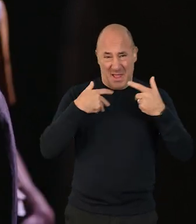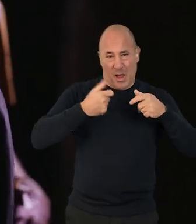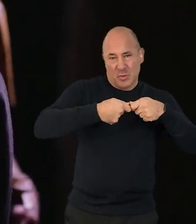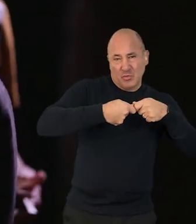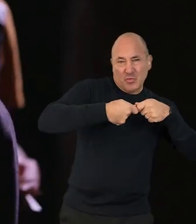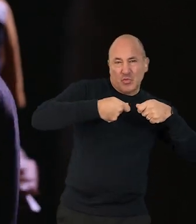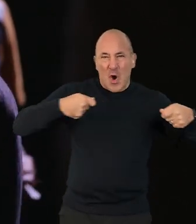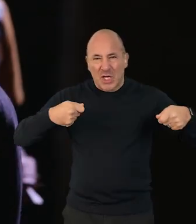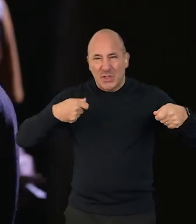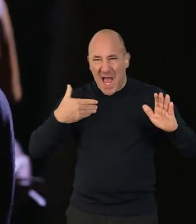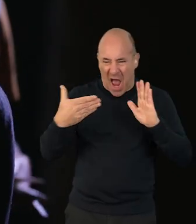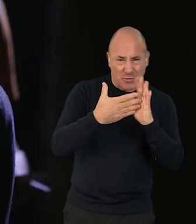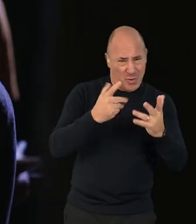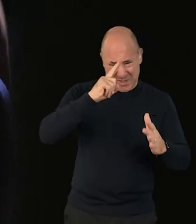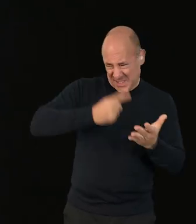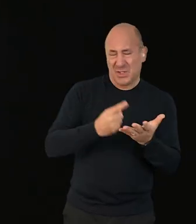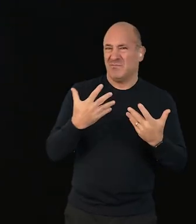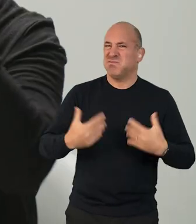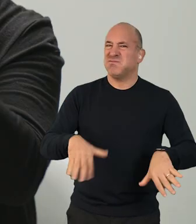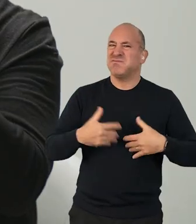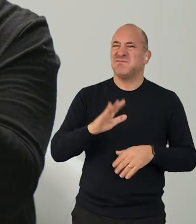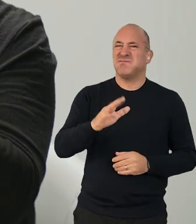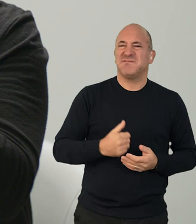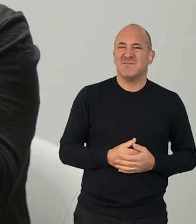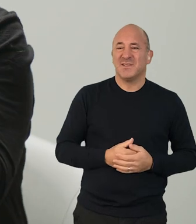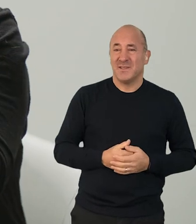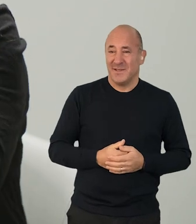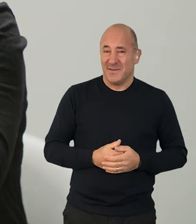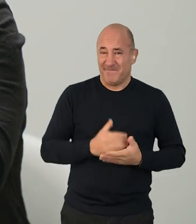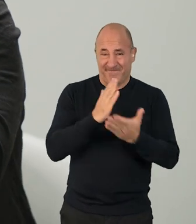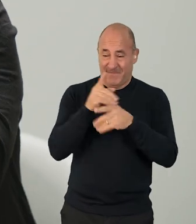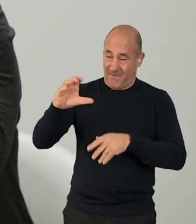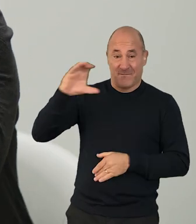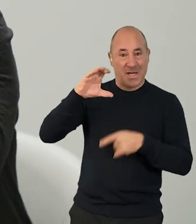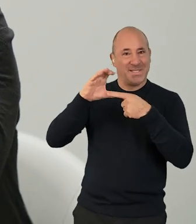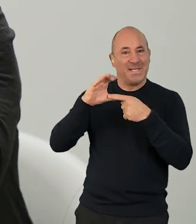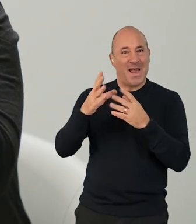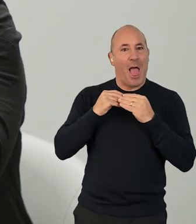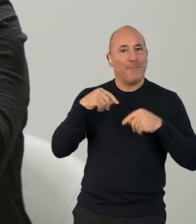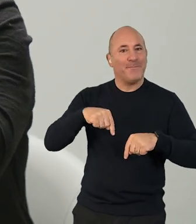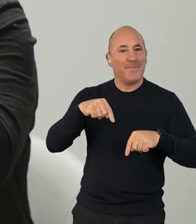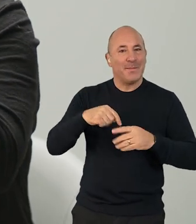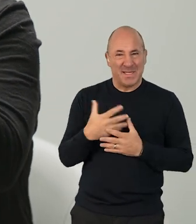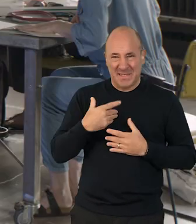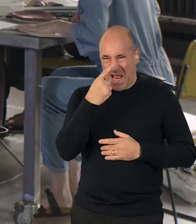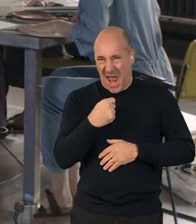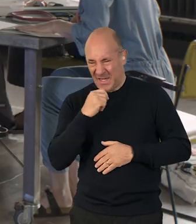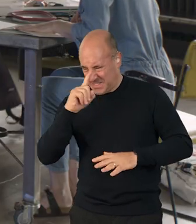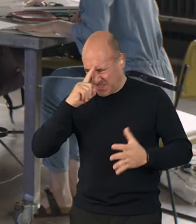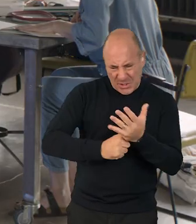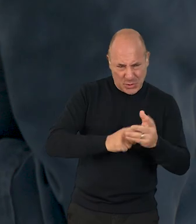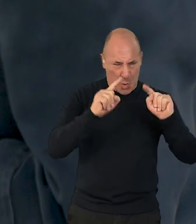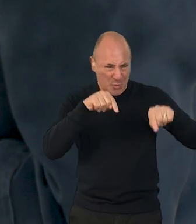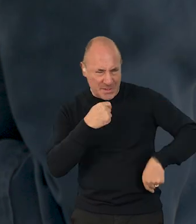and stretching. We really made some huge decisions. That's what this funding gave us, is that we were allowed to make these